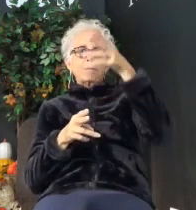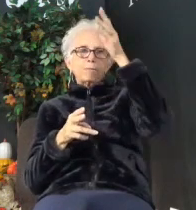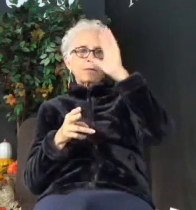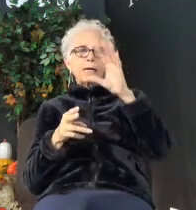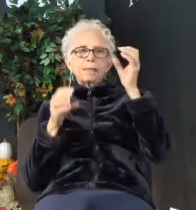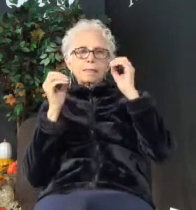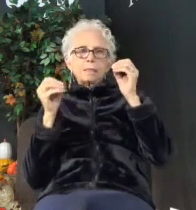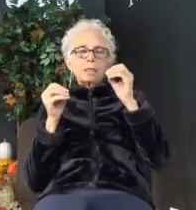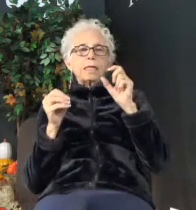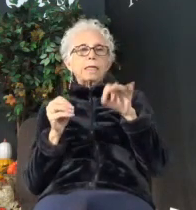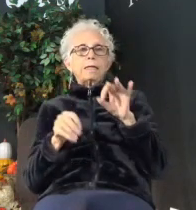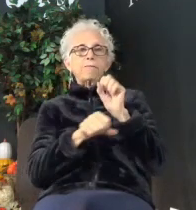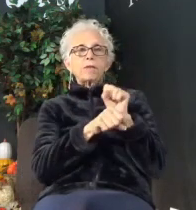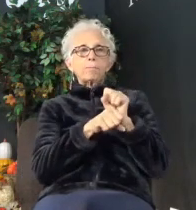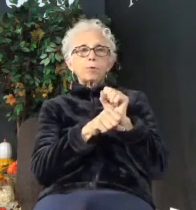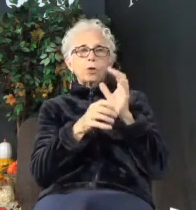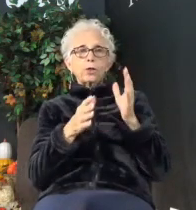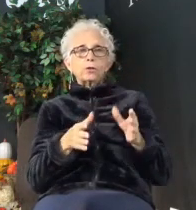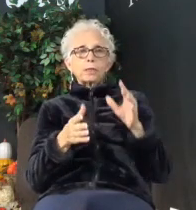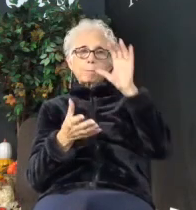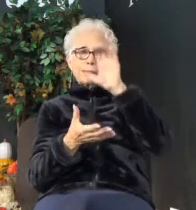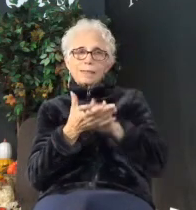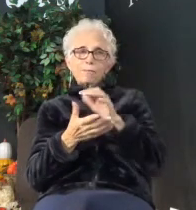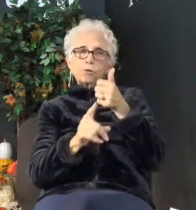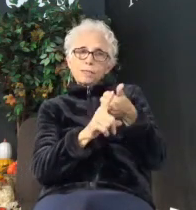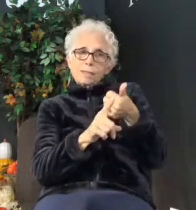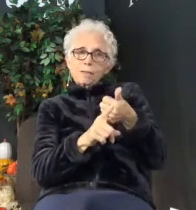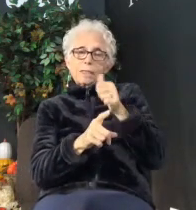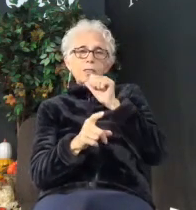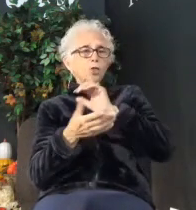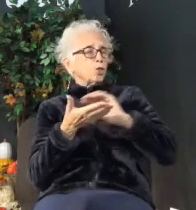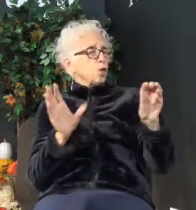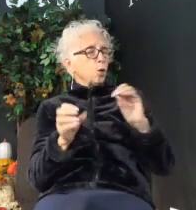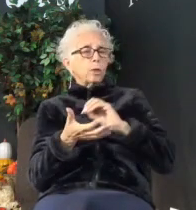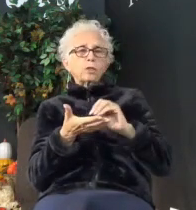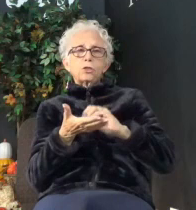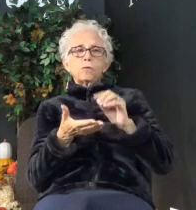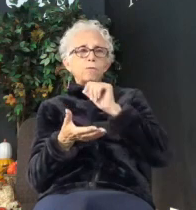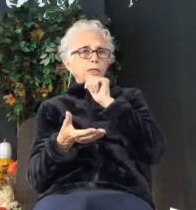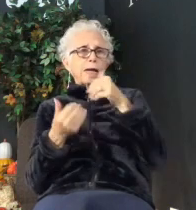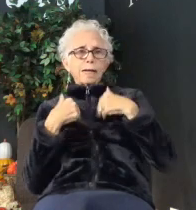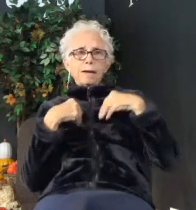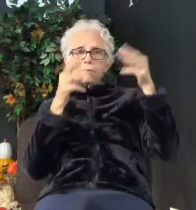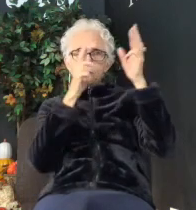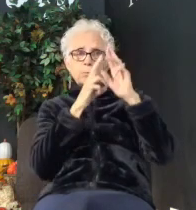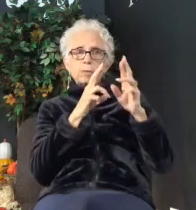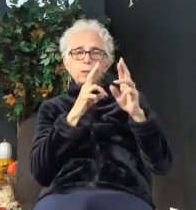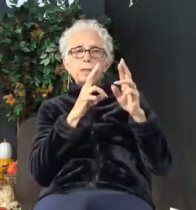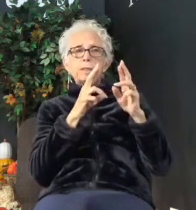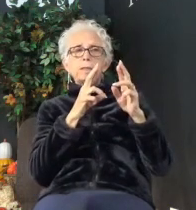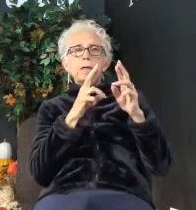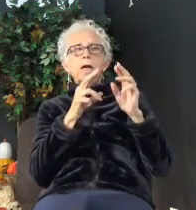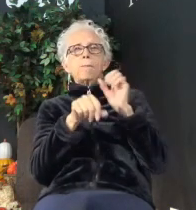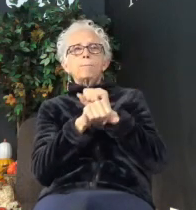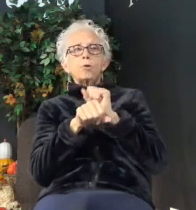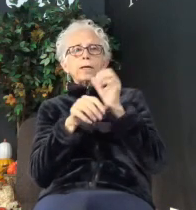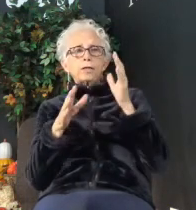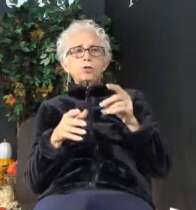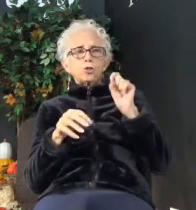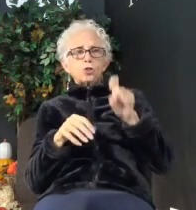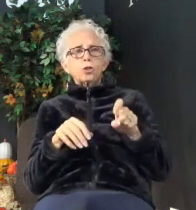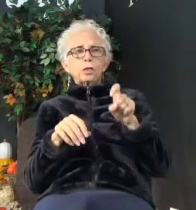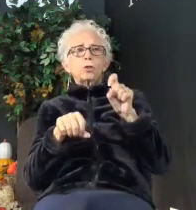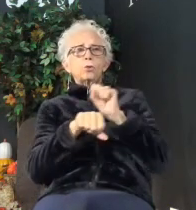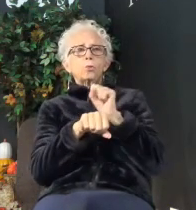If the employers are believers, that is no excuse for being disrespectful. Those employees should work all the harder